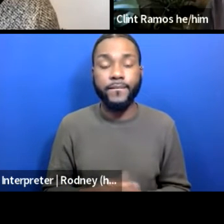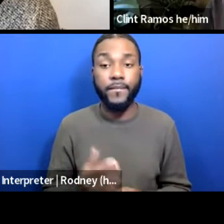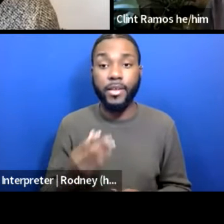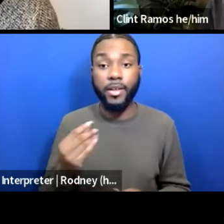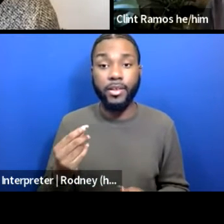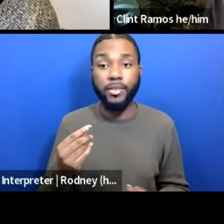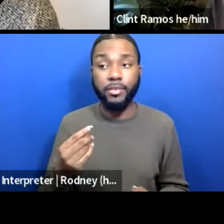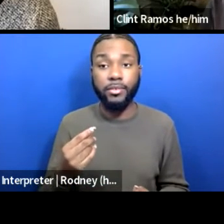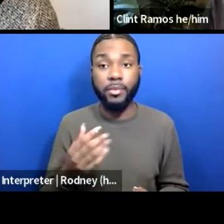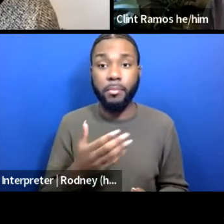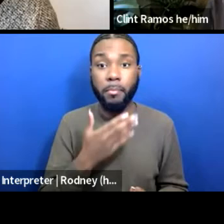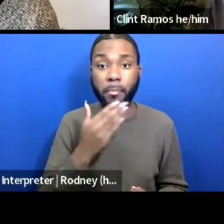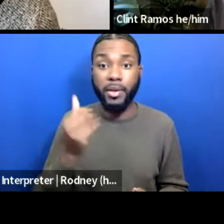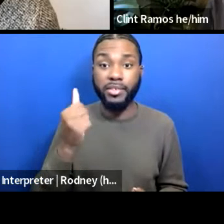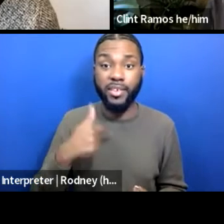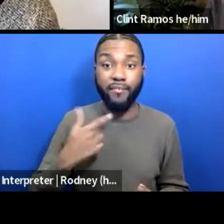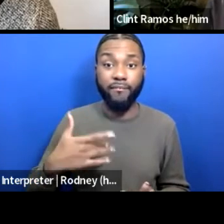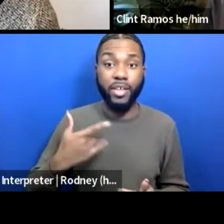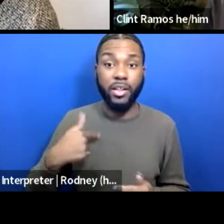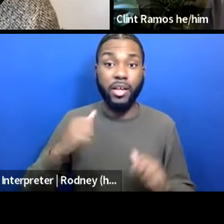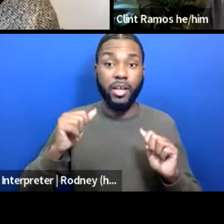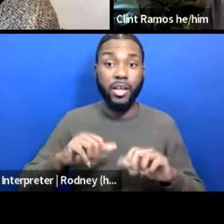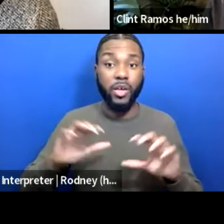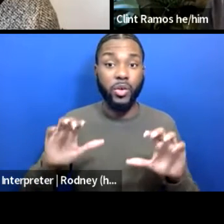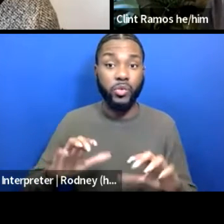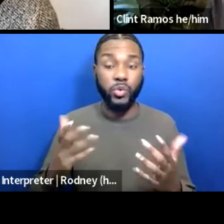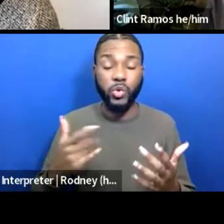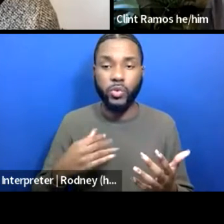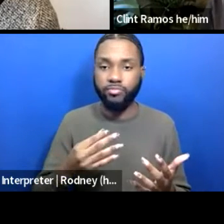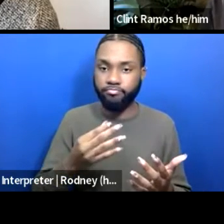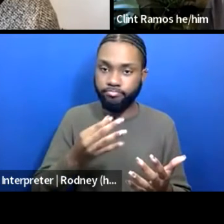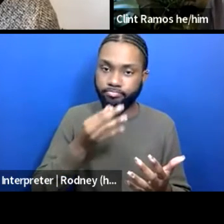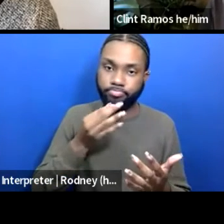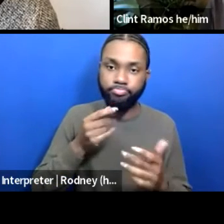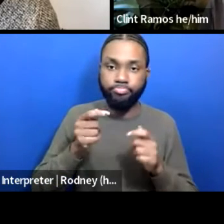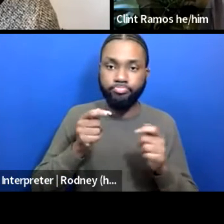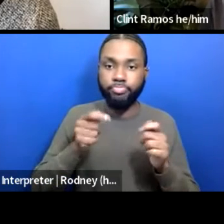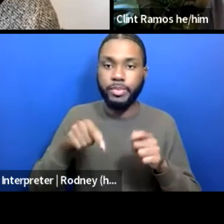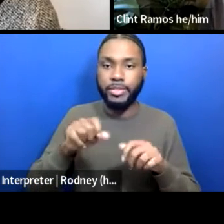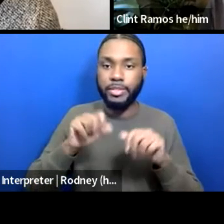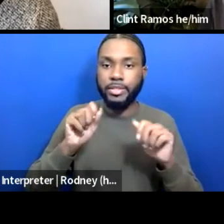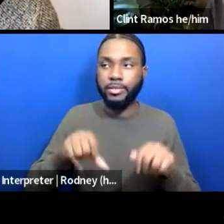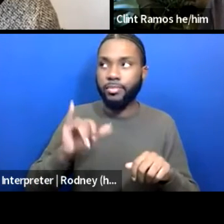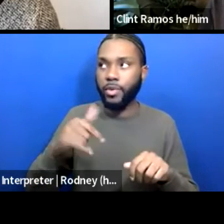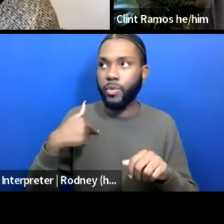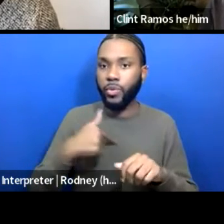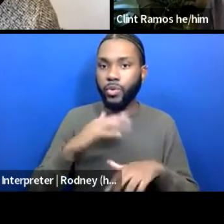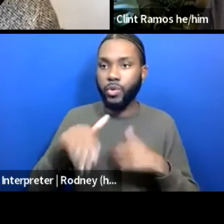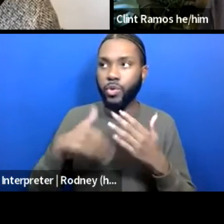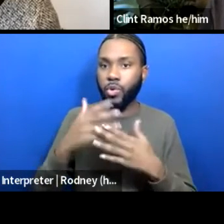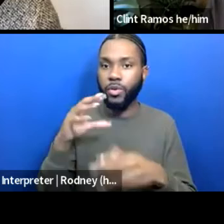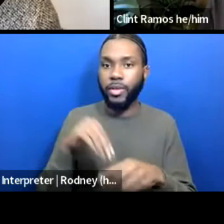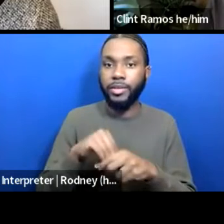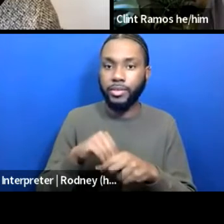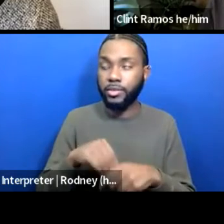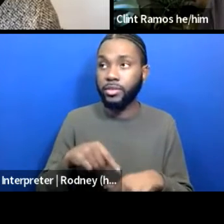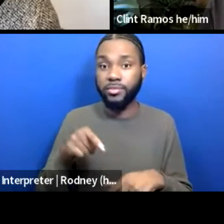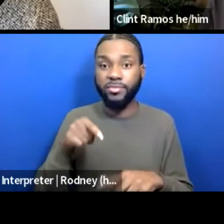felt that I could do was to just master this system that we are all in, this system that is about